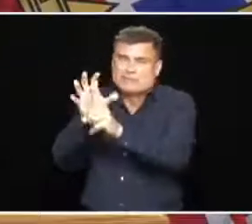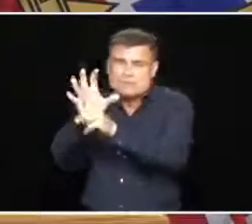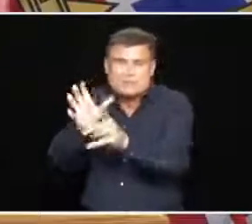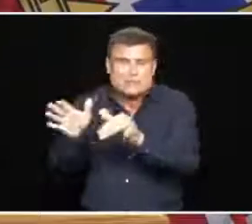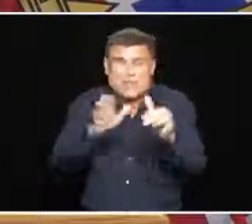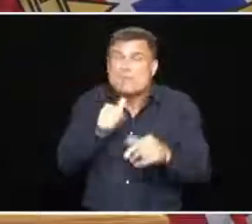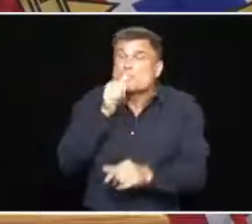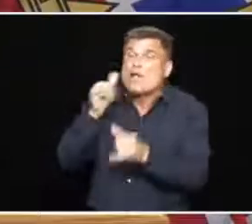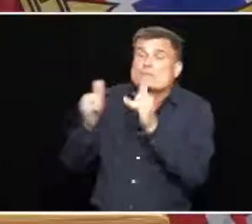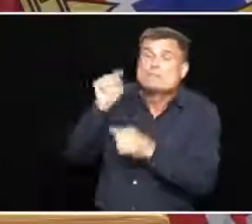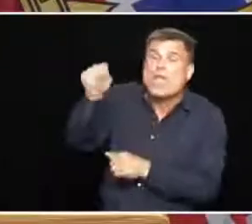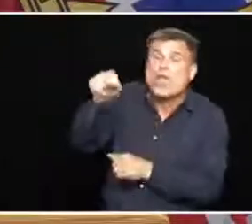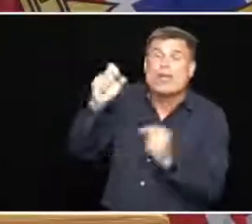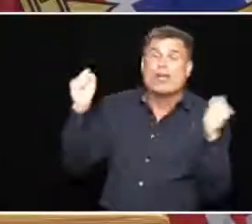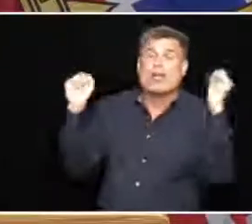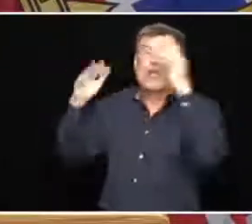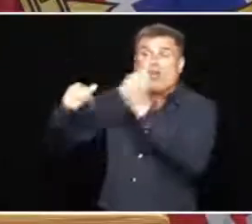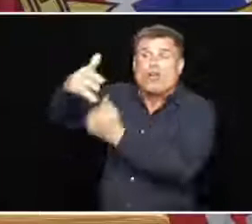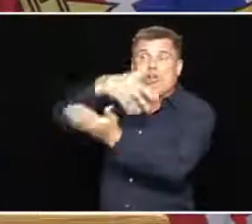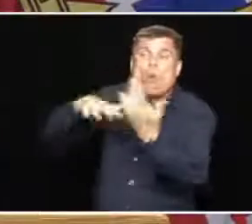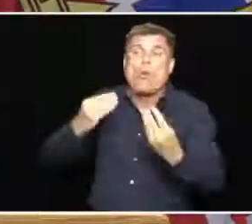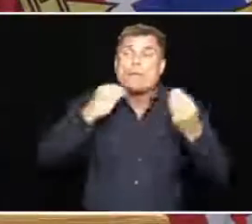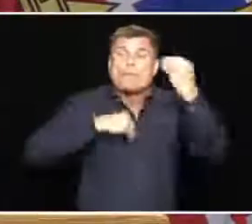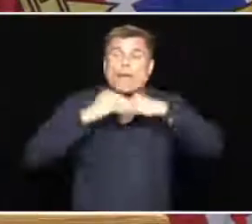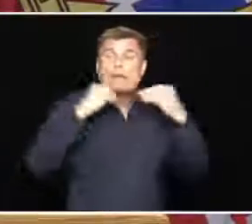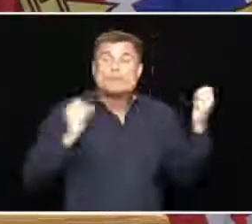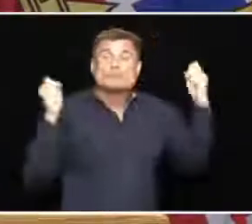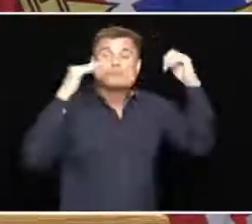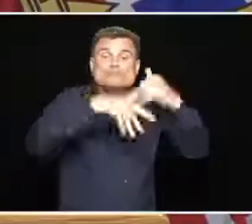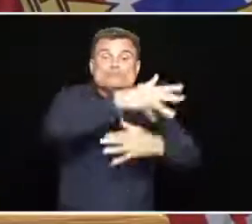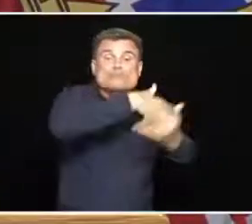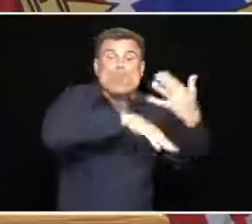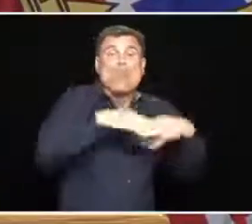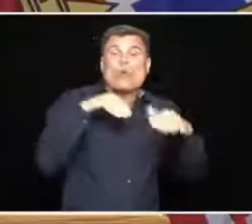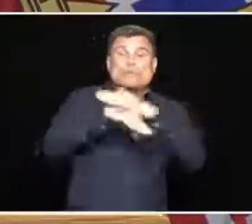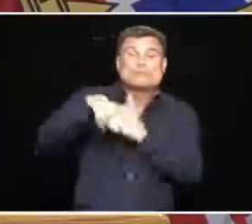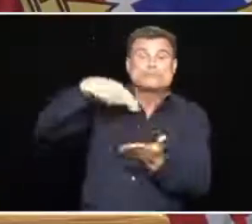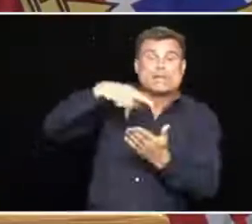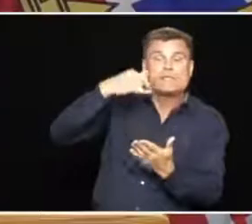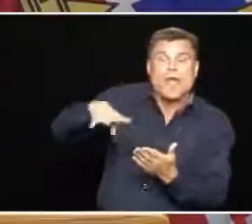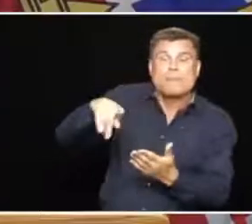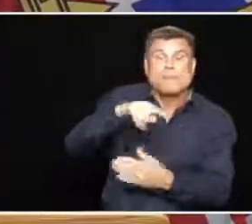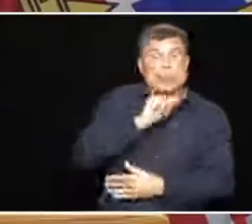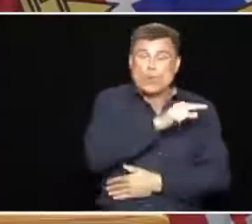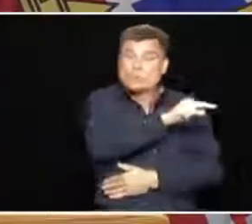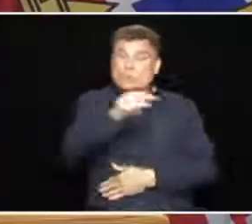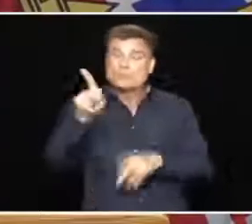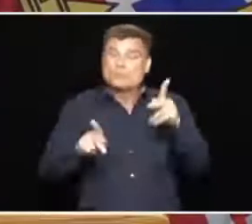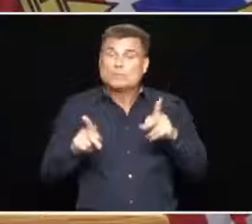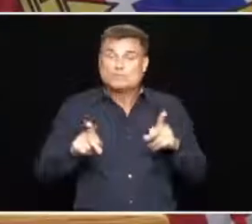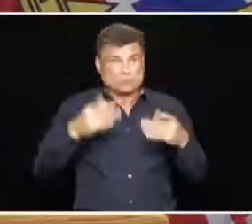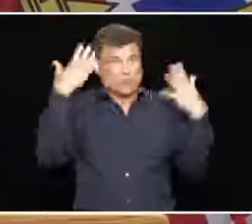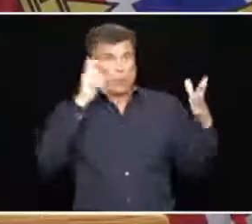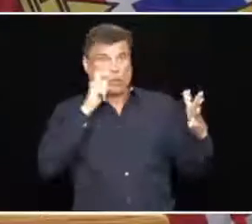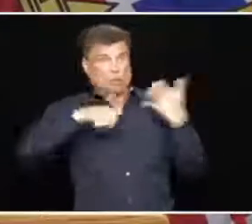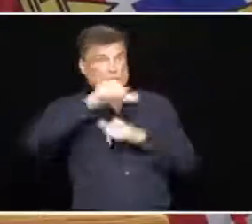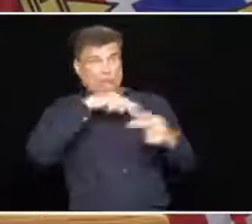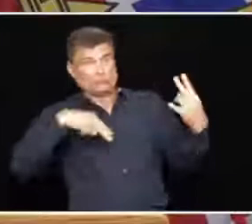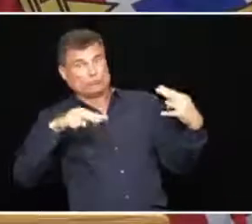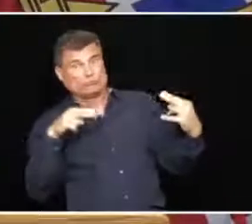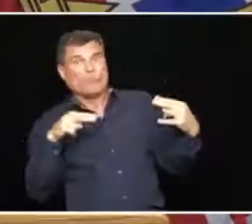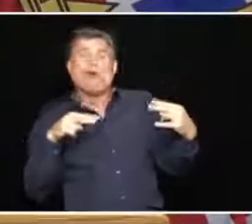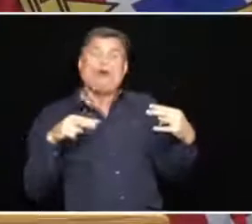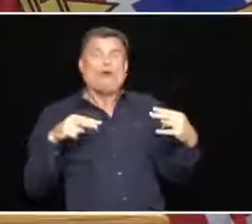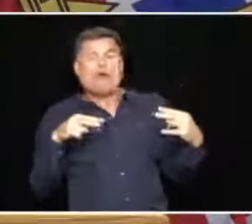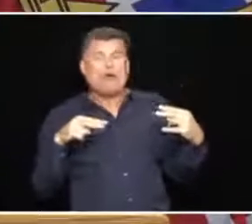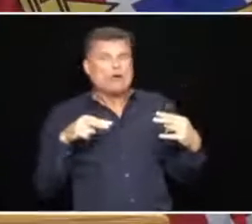people, whether it's a private party, whether it's at a banquet hall, whether it's in a nightclub, are typically not connected to each other,